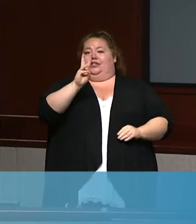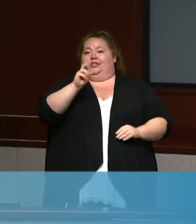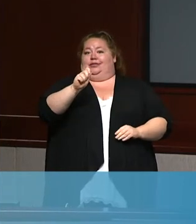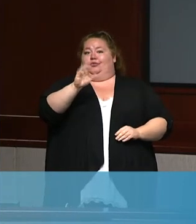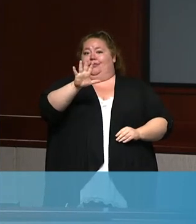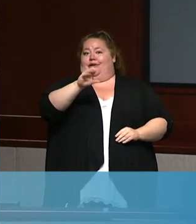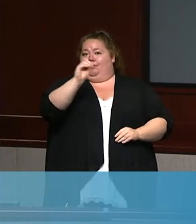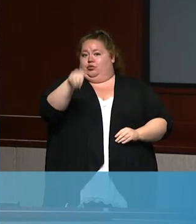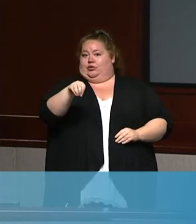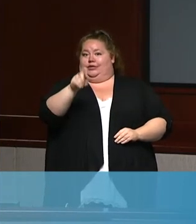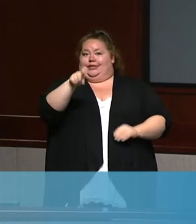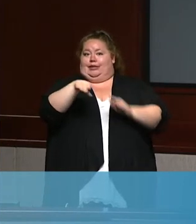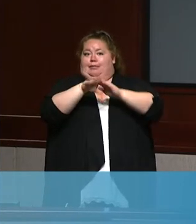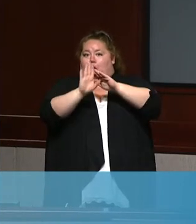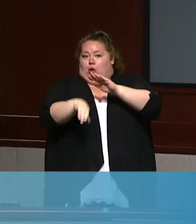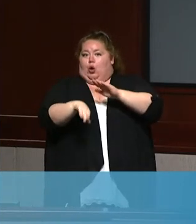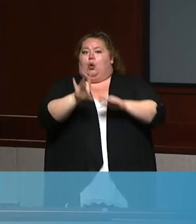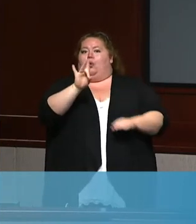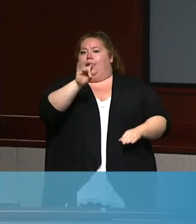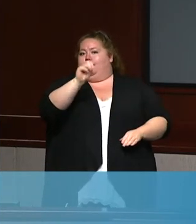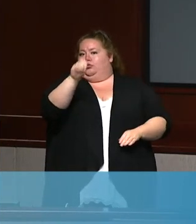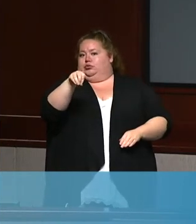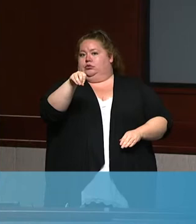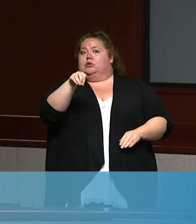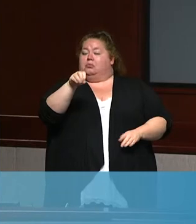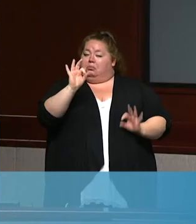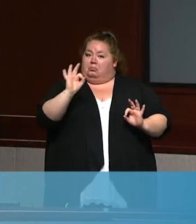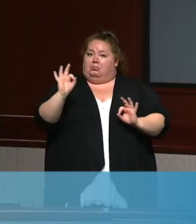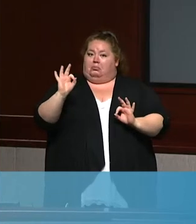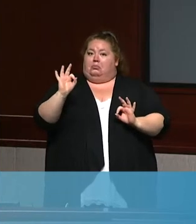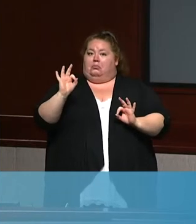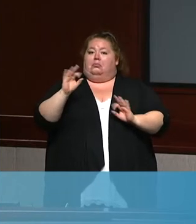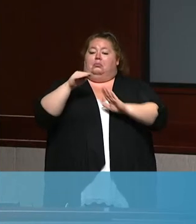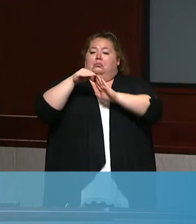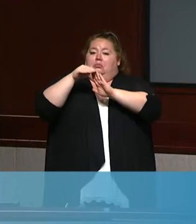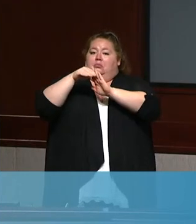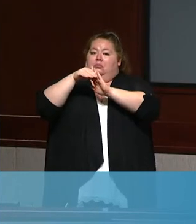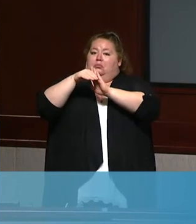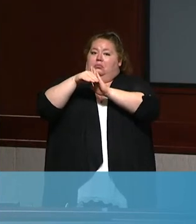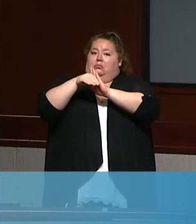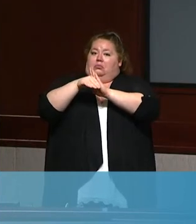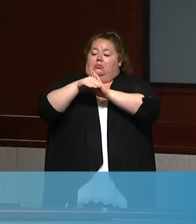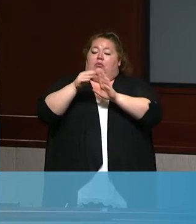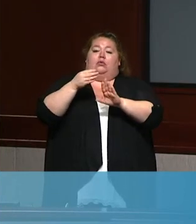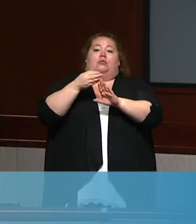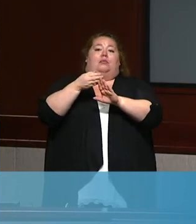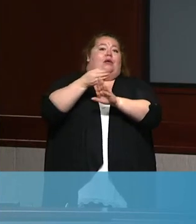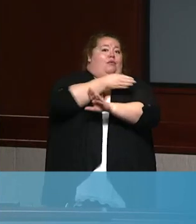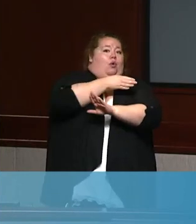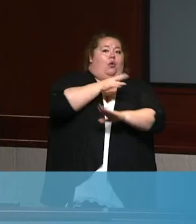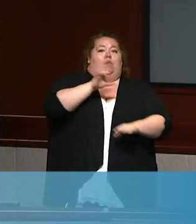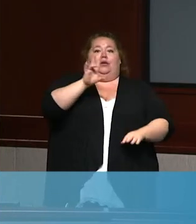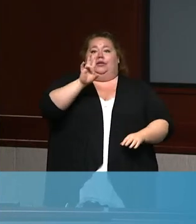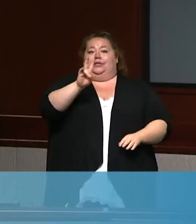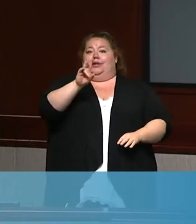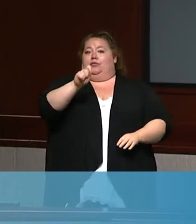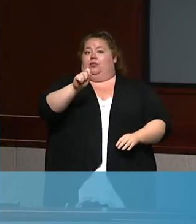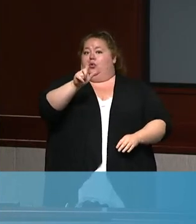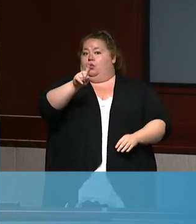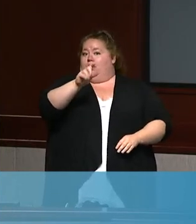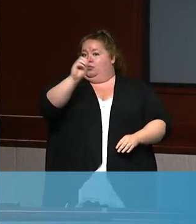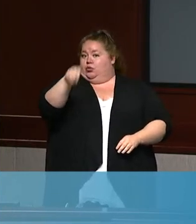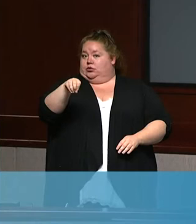needs to be below eight percent. So that also is trending. It was 7.1 the week prior. So